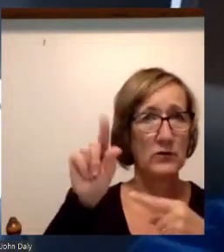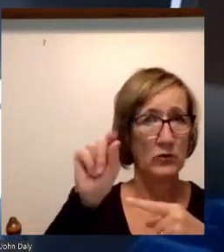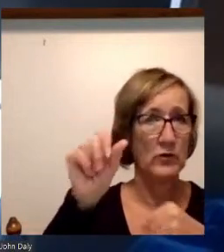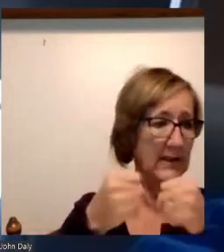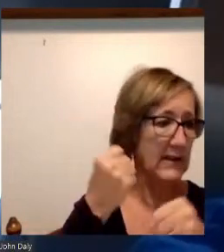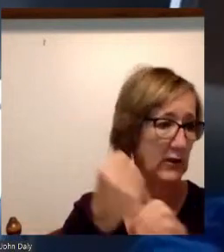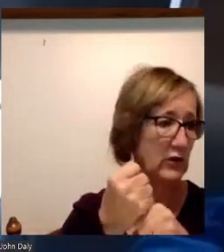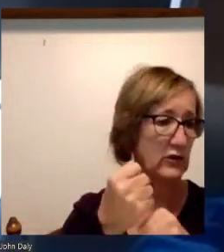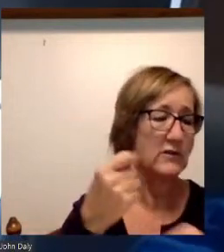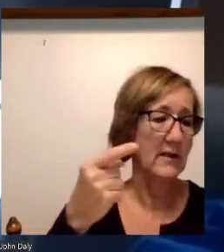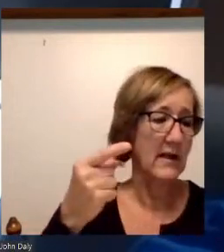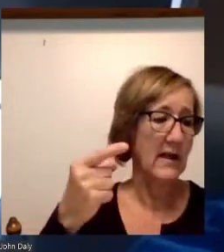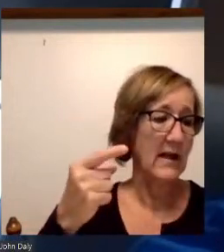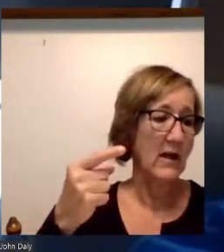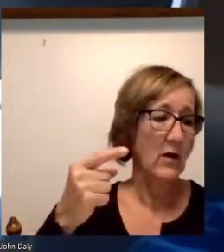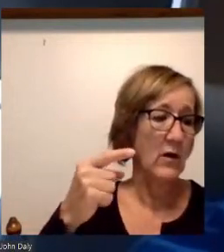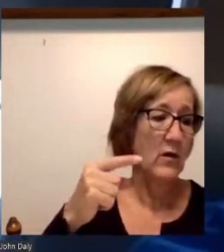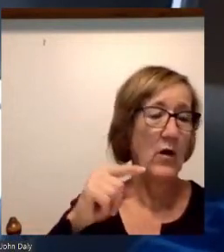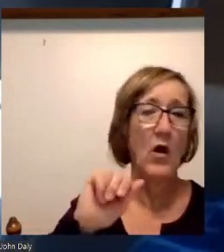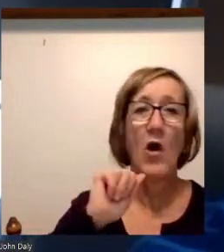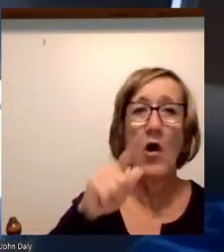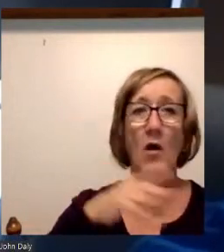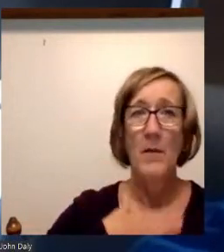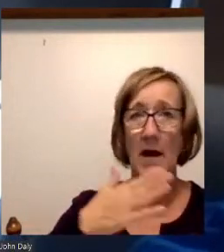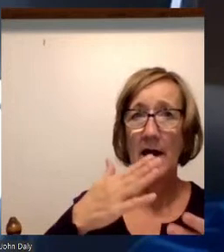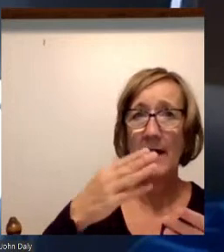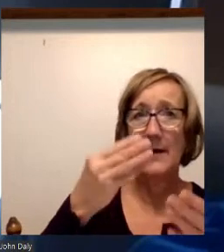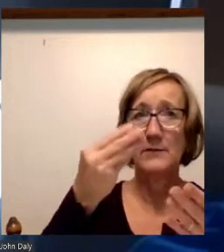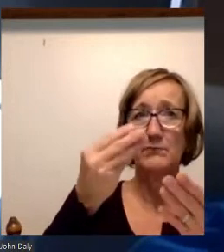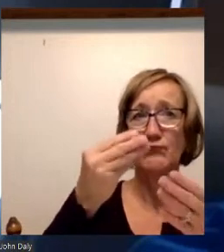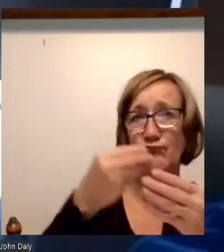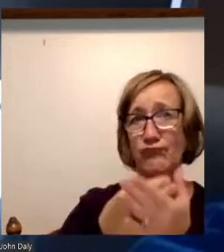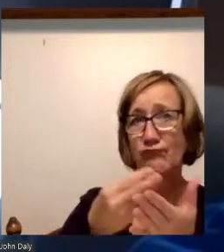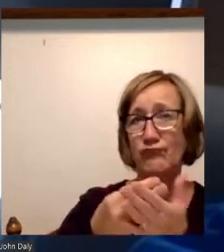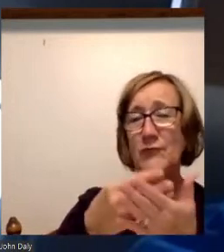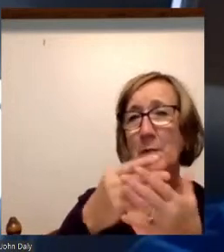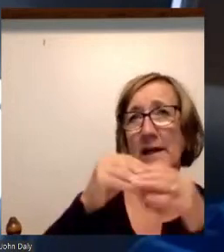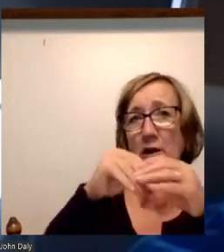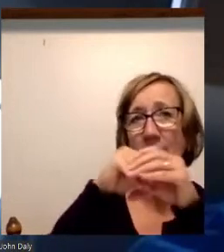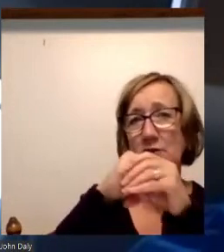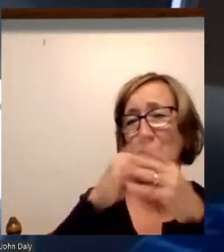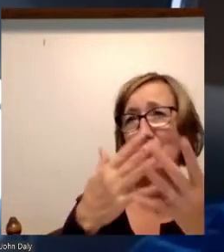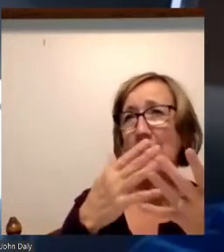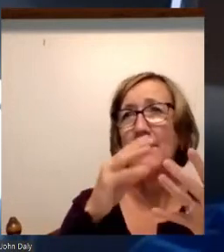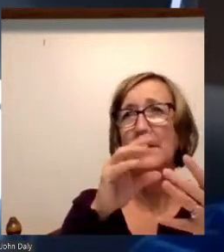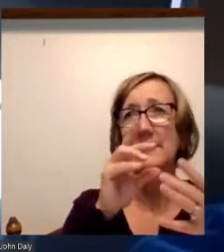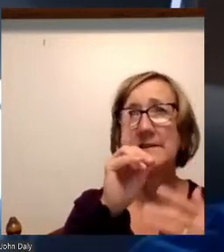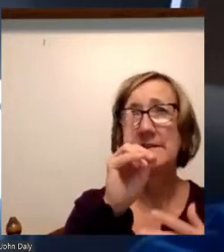As far as academic credentials, I have a doctorate in administration.